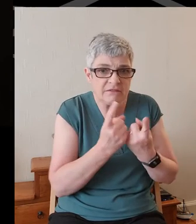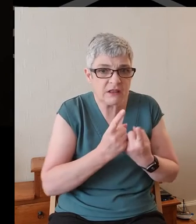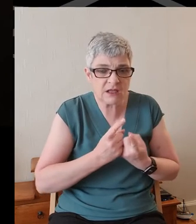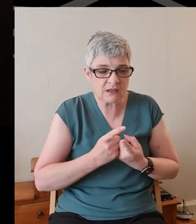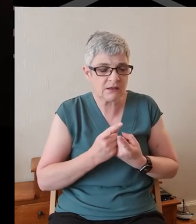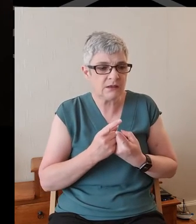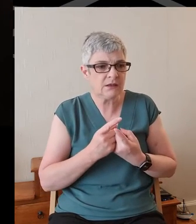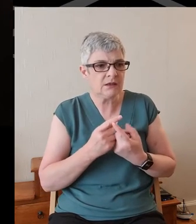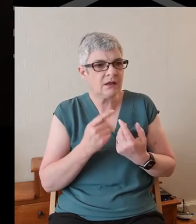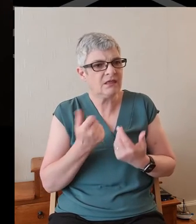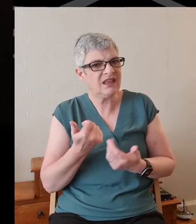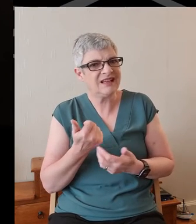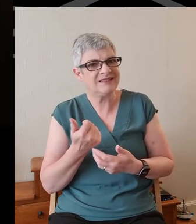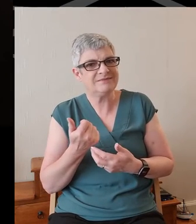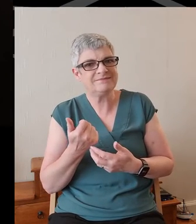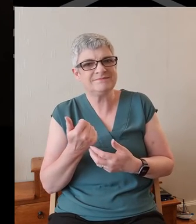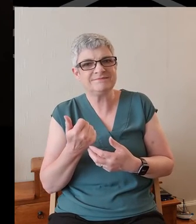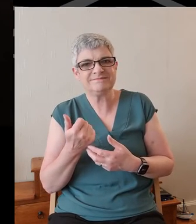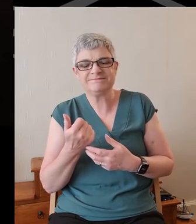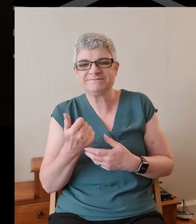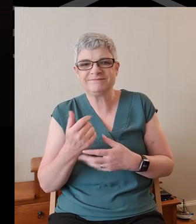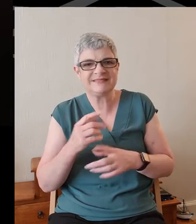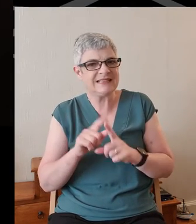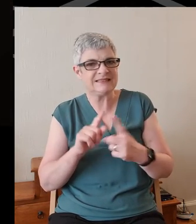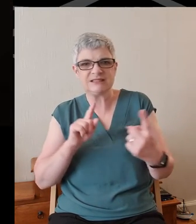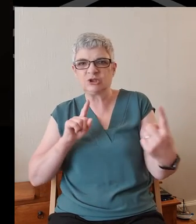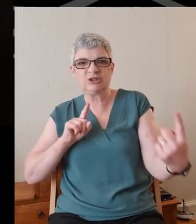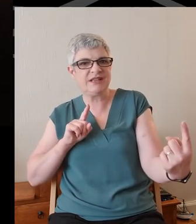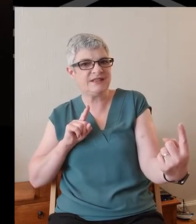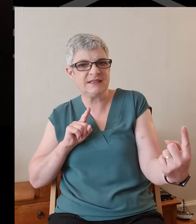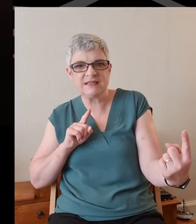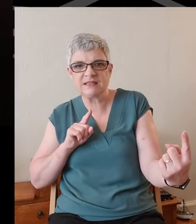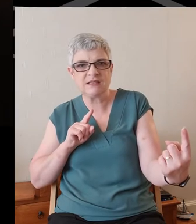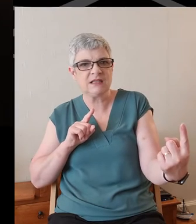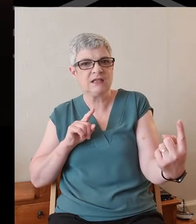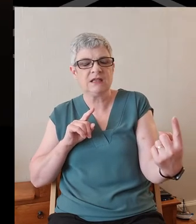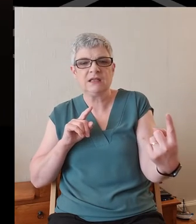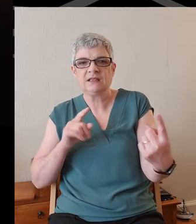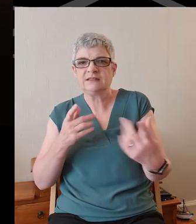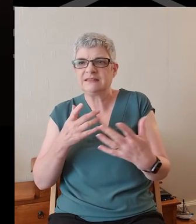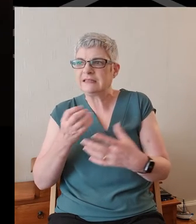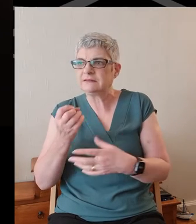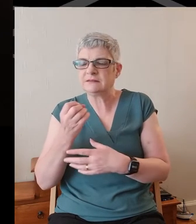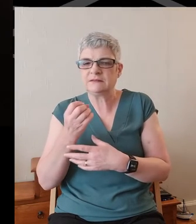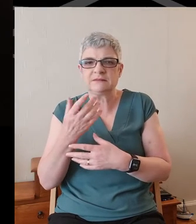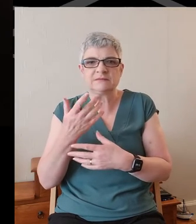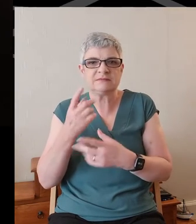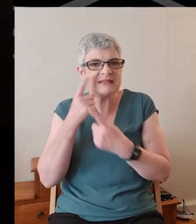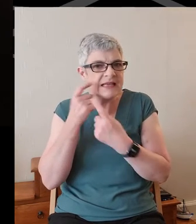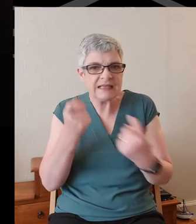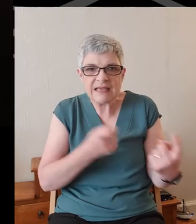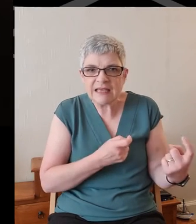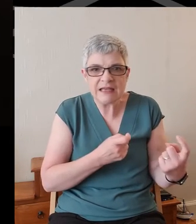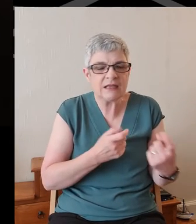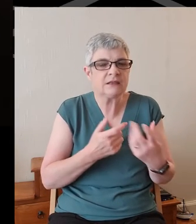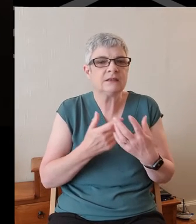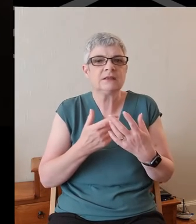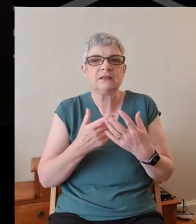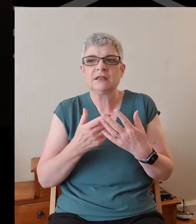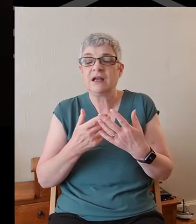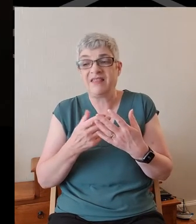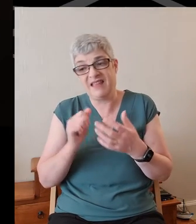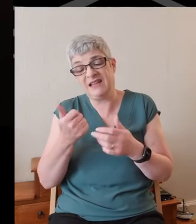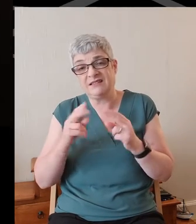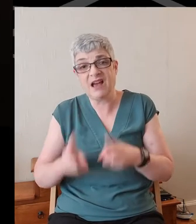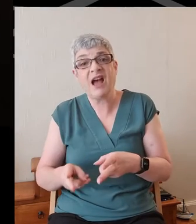then didn't keep social distance, didn't get a mask, didn't take care and subsequently